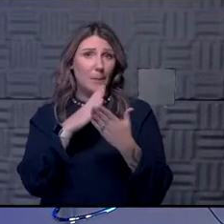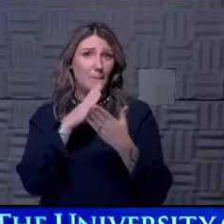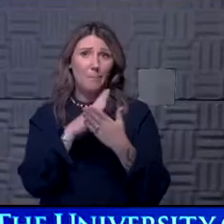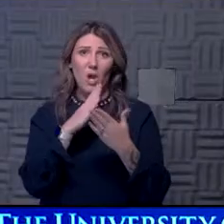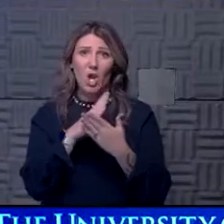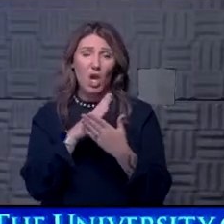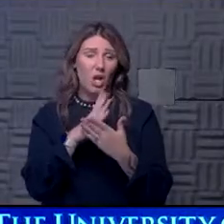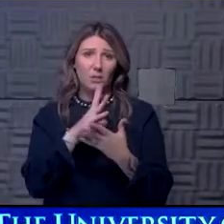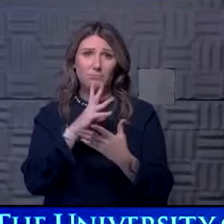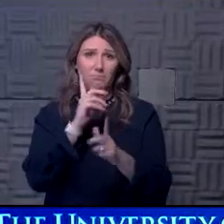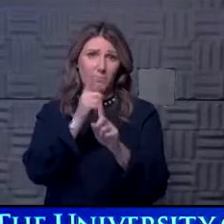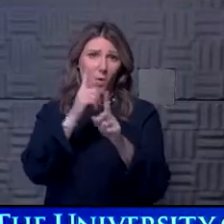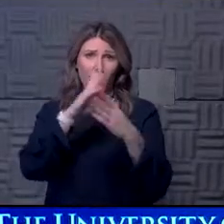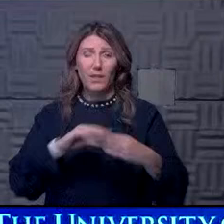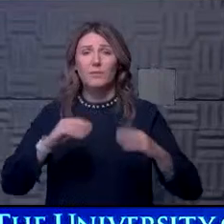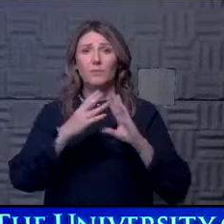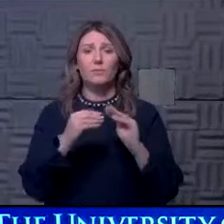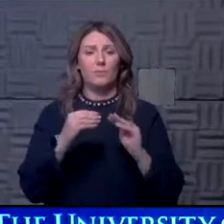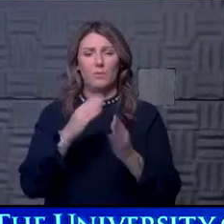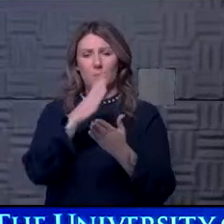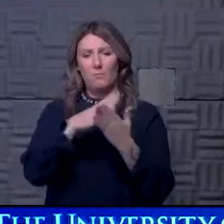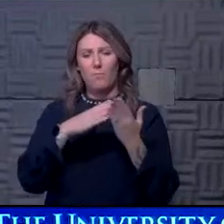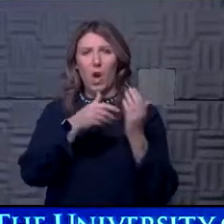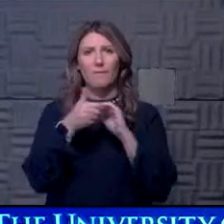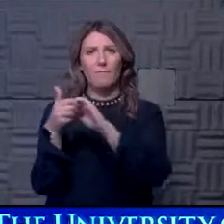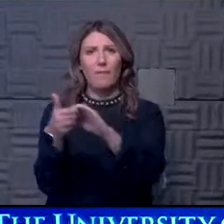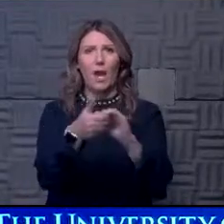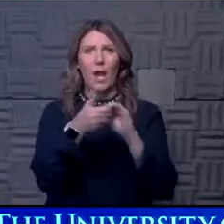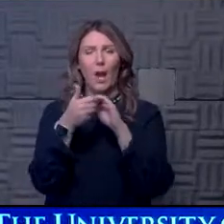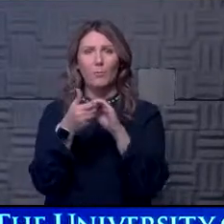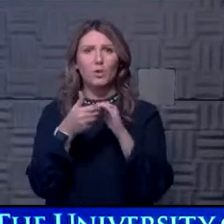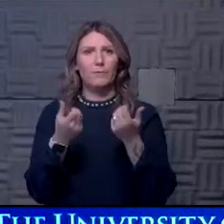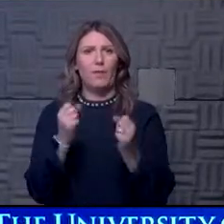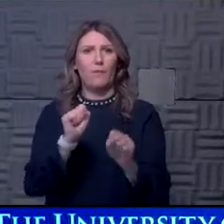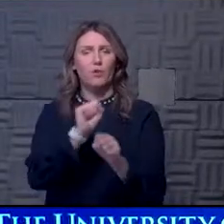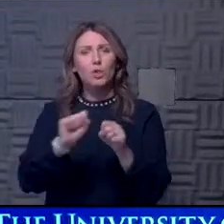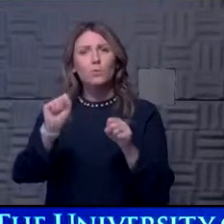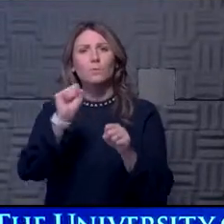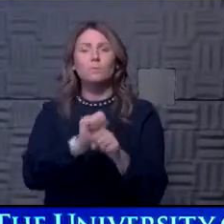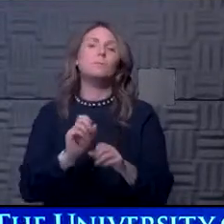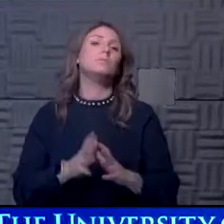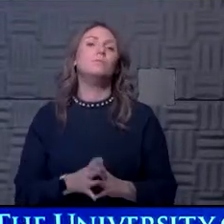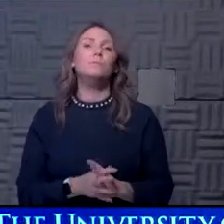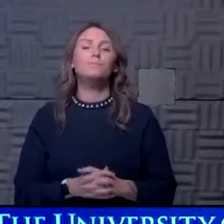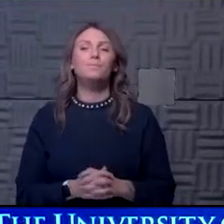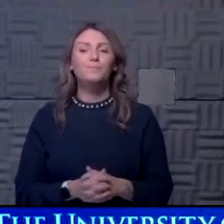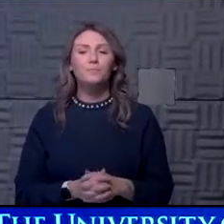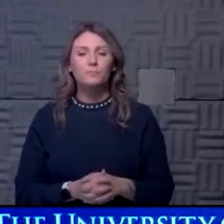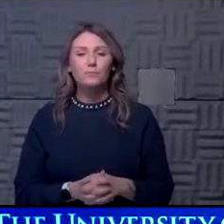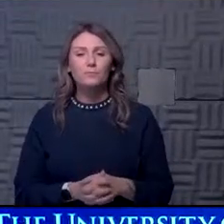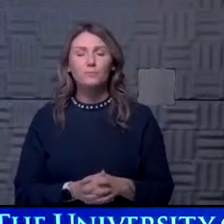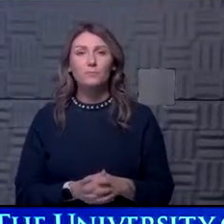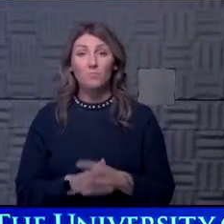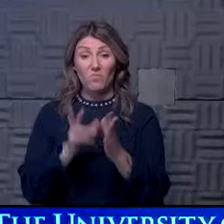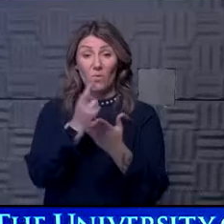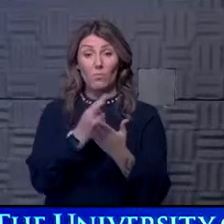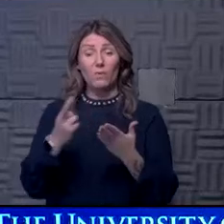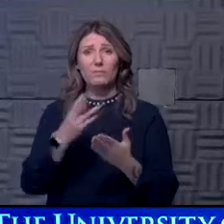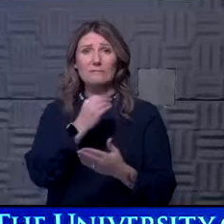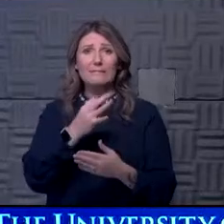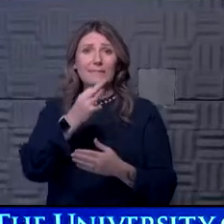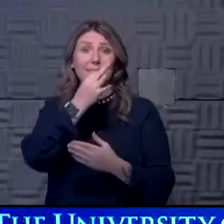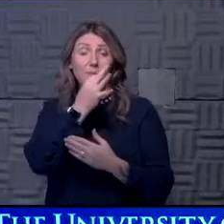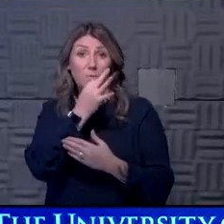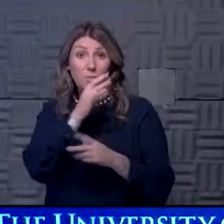is that, um, I think, you know, part of this collaborative effort has been the fact that when, um, we have resources and expertise